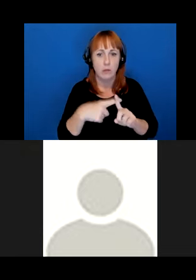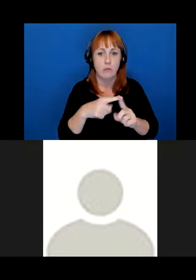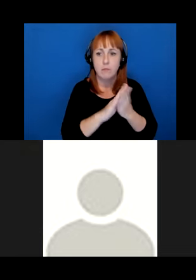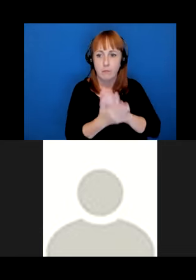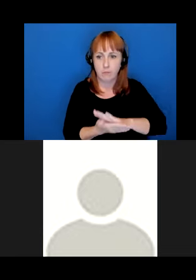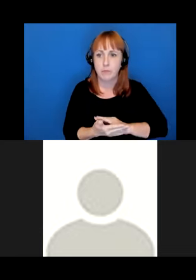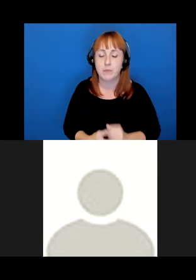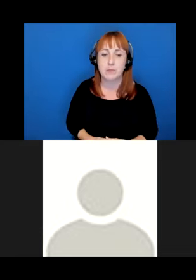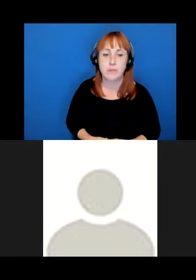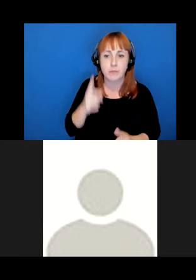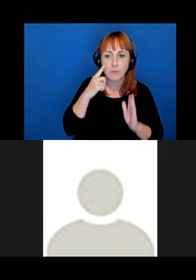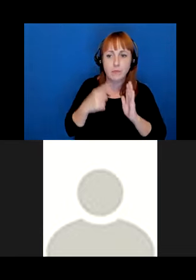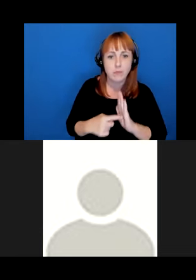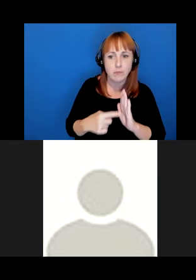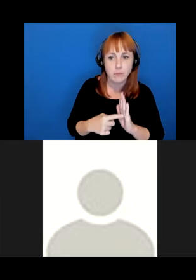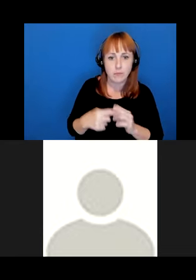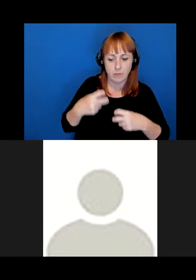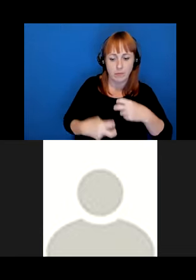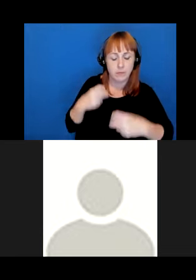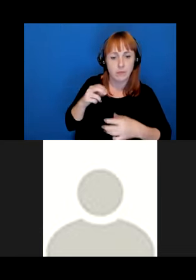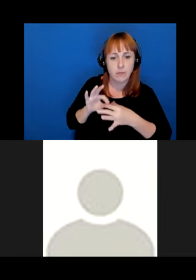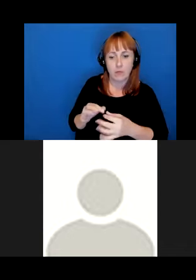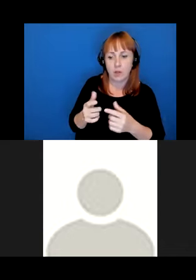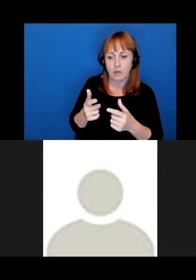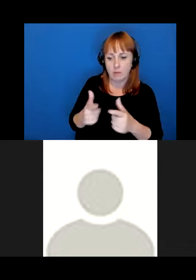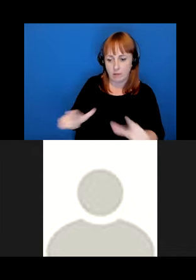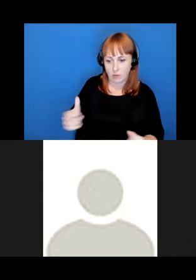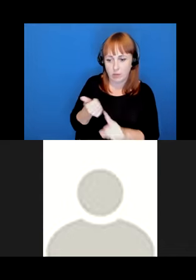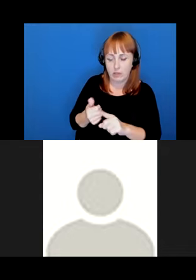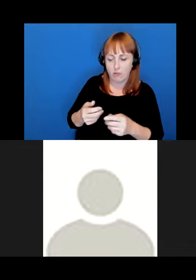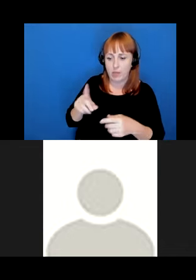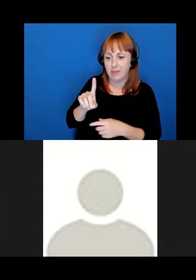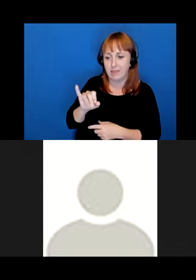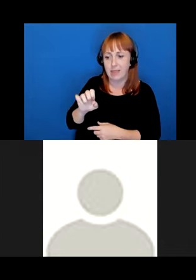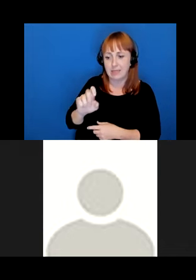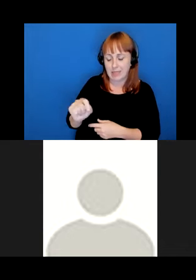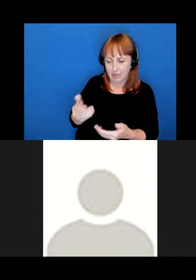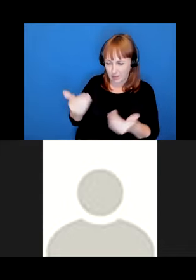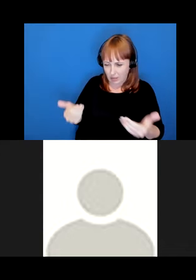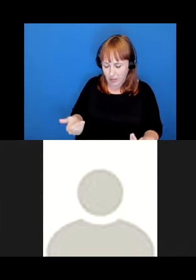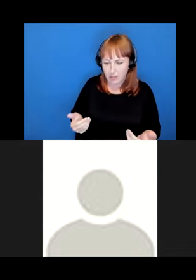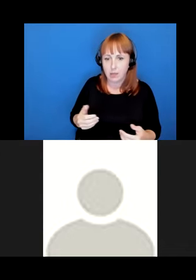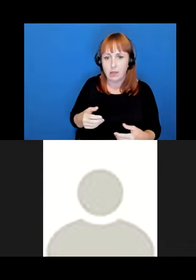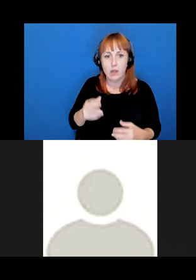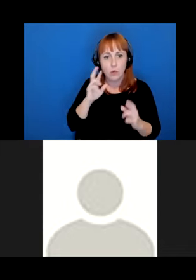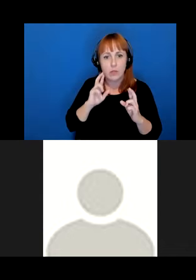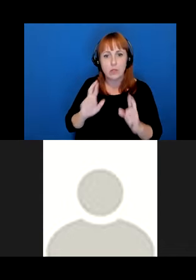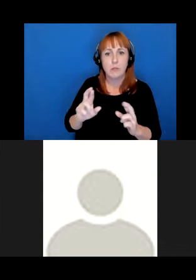For instance, in reference to the problem of languages being dissected, a respectful relational approach probably calls for